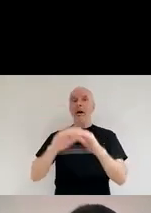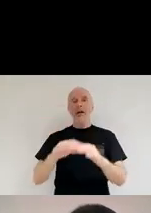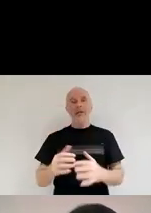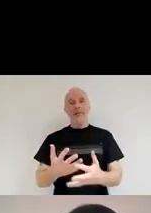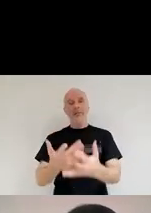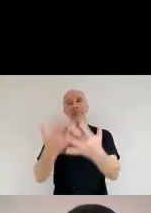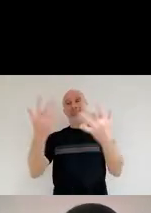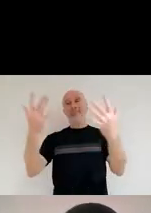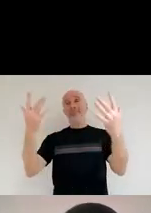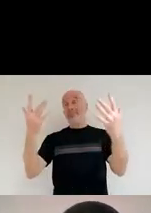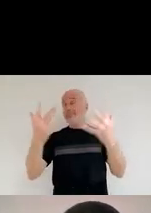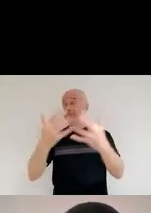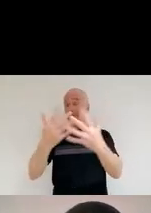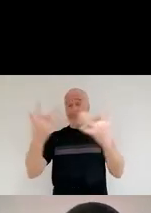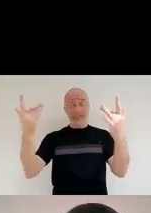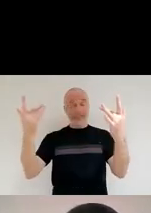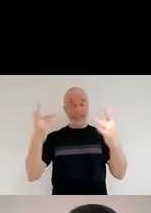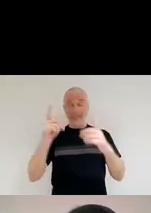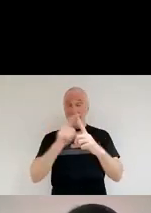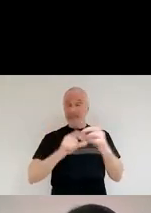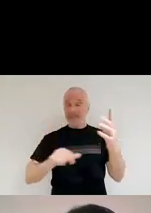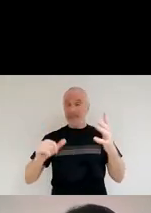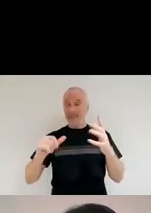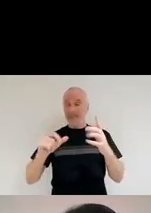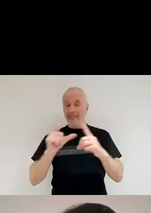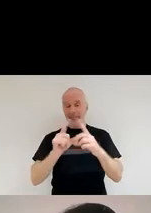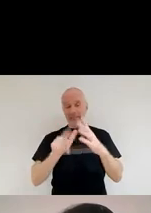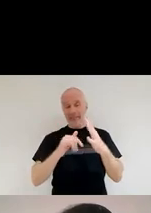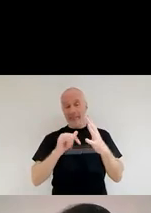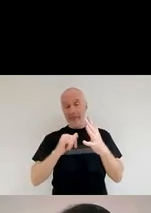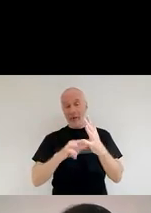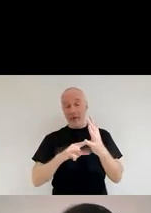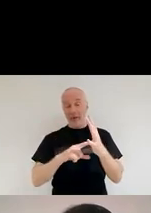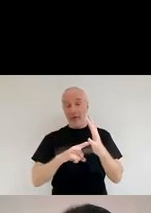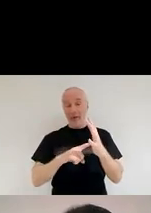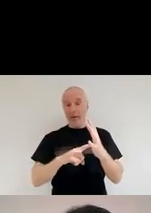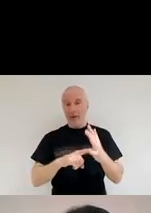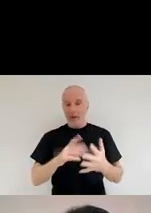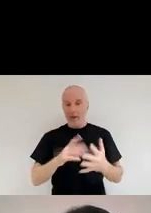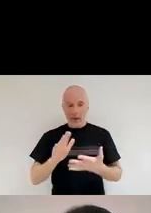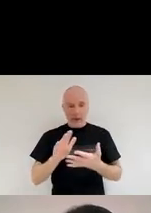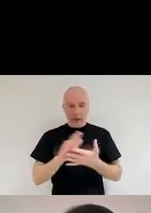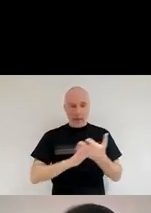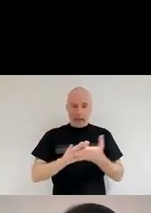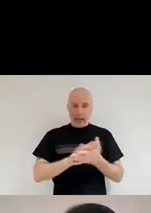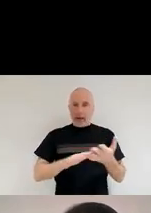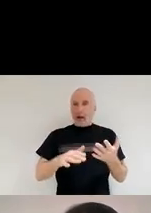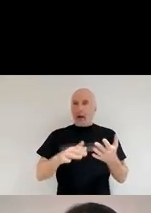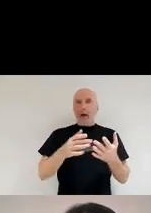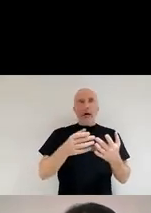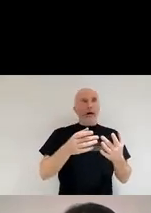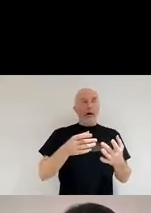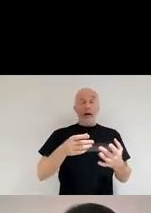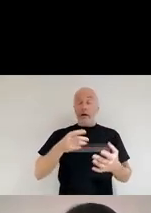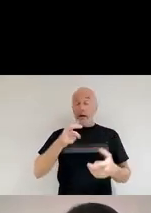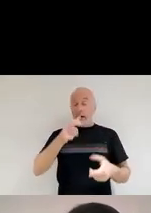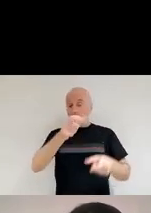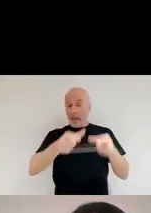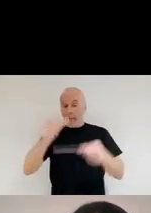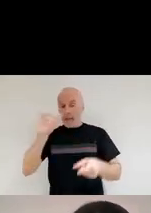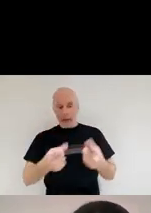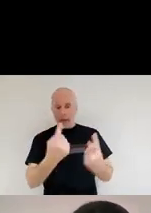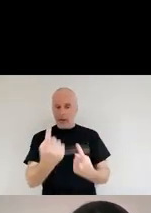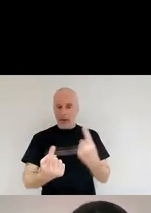Okay, so astronomers were really, really, really interested in just seeing, you know, what can dust